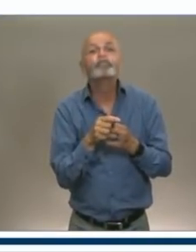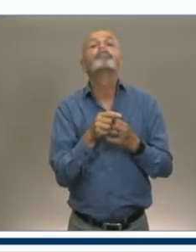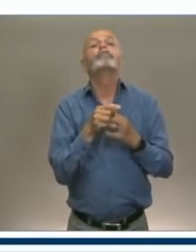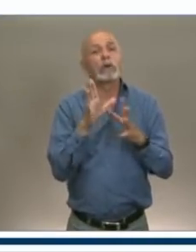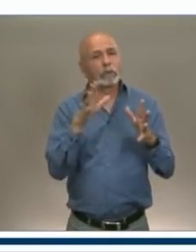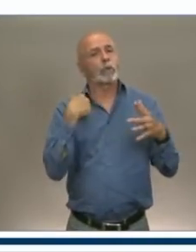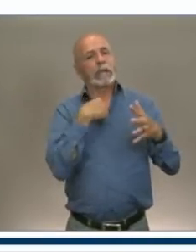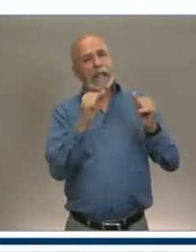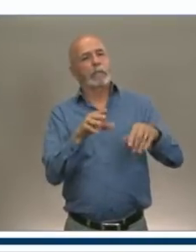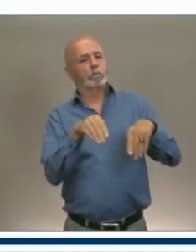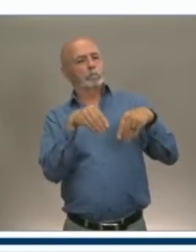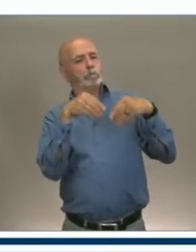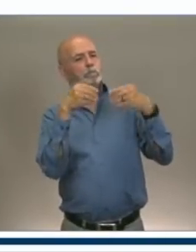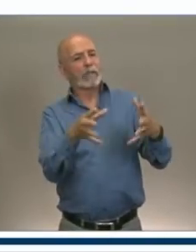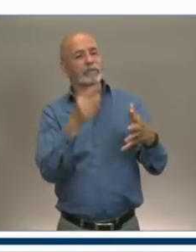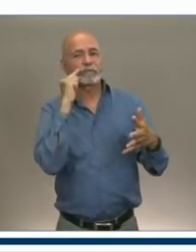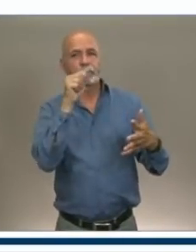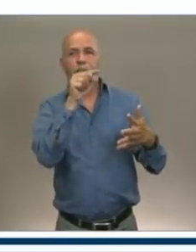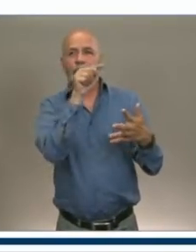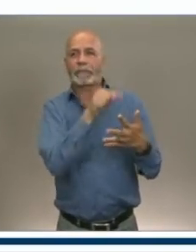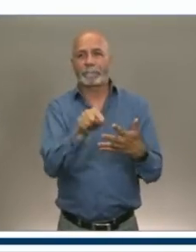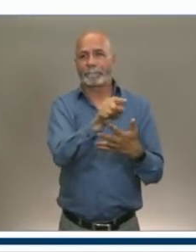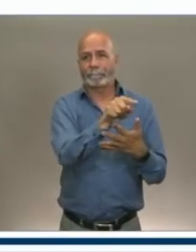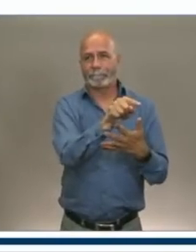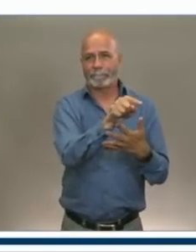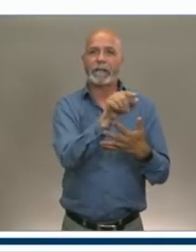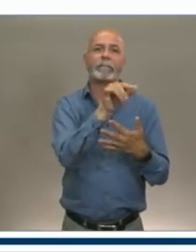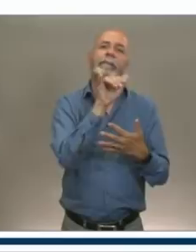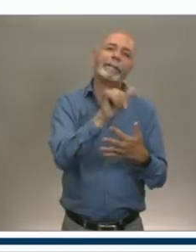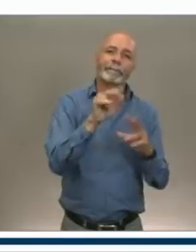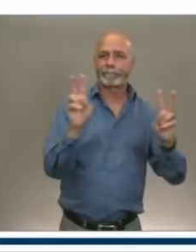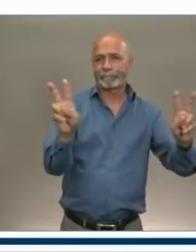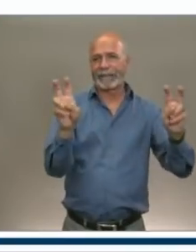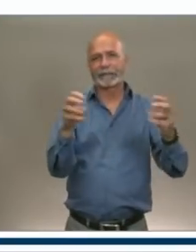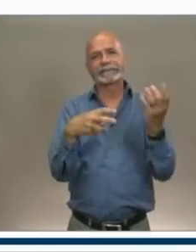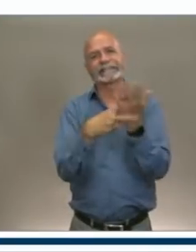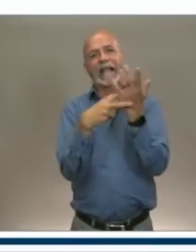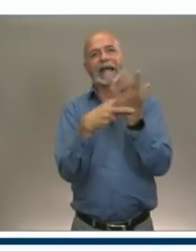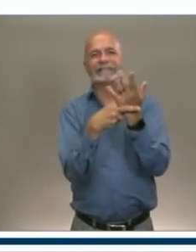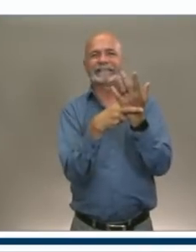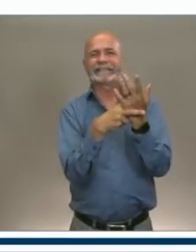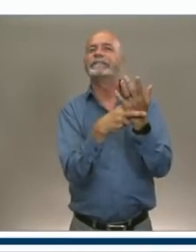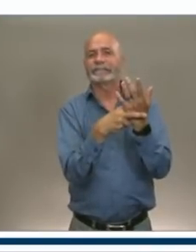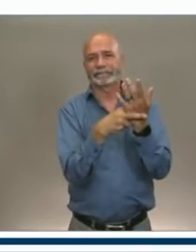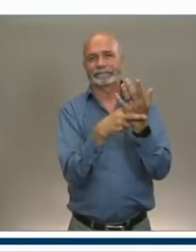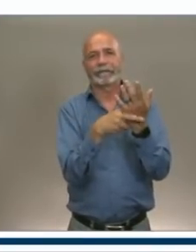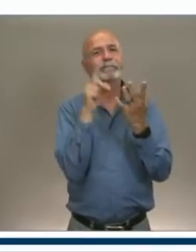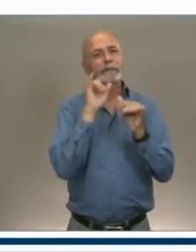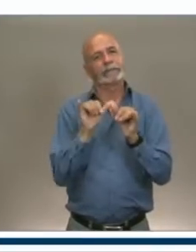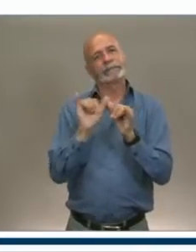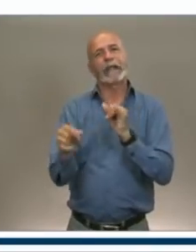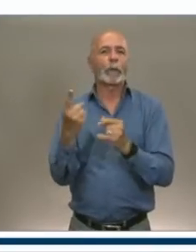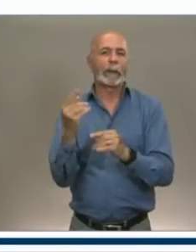tickets to anyone who's coming and staying at their accommodations.